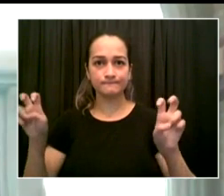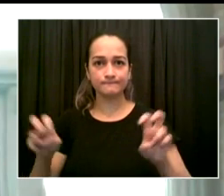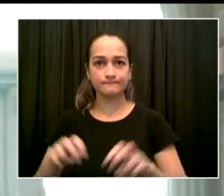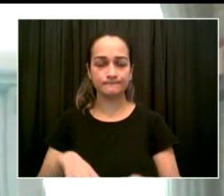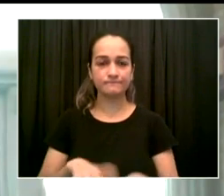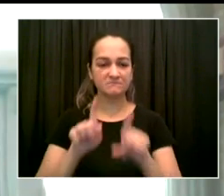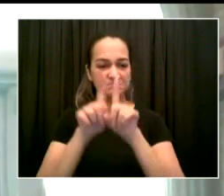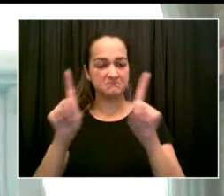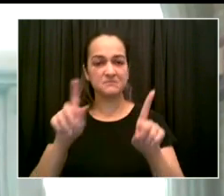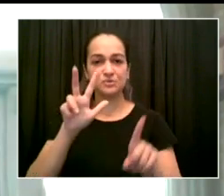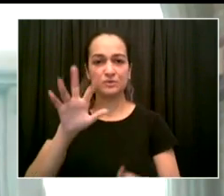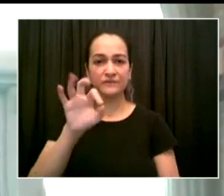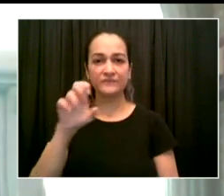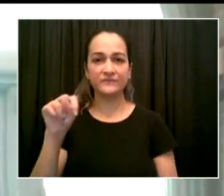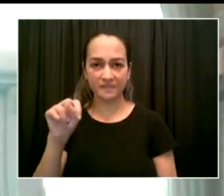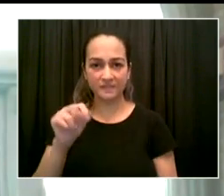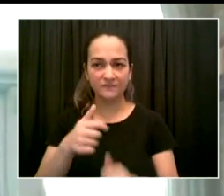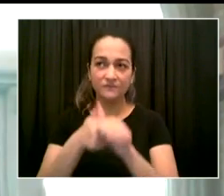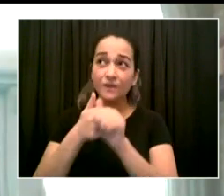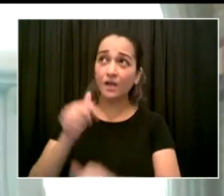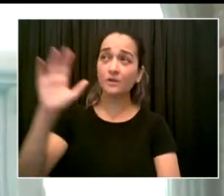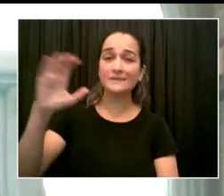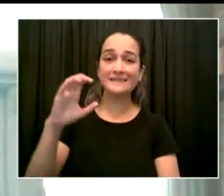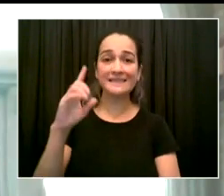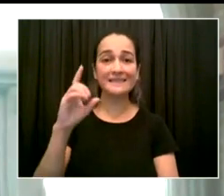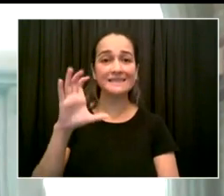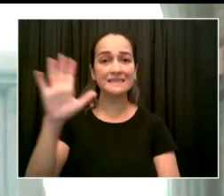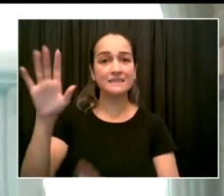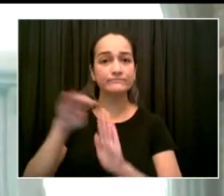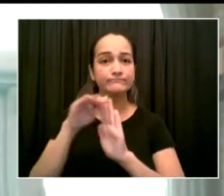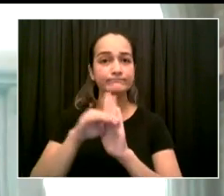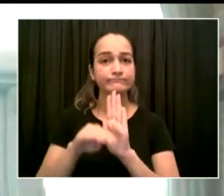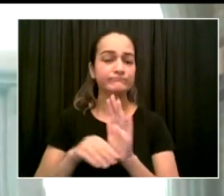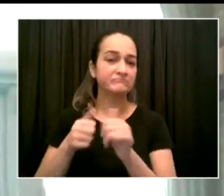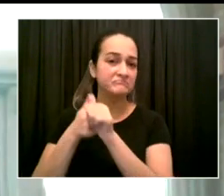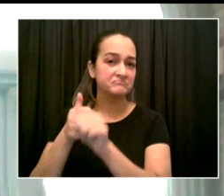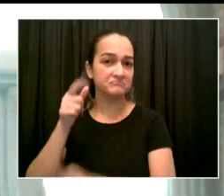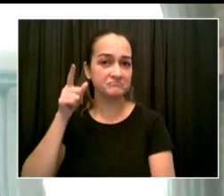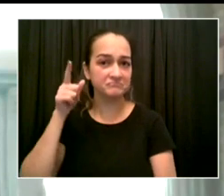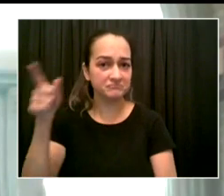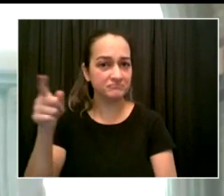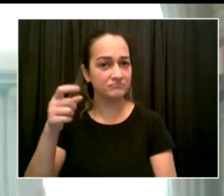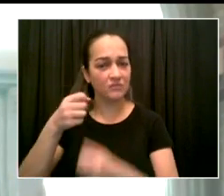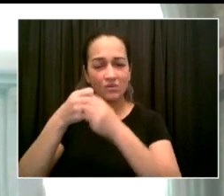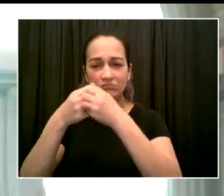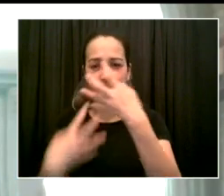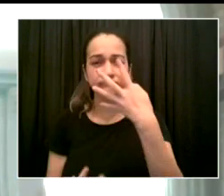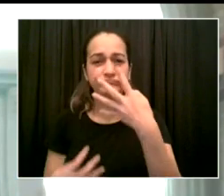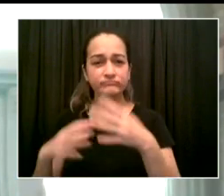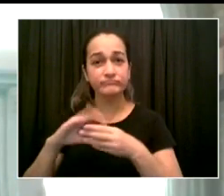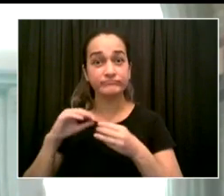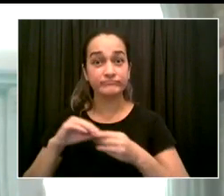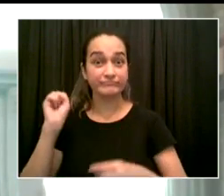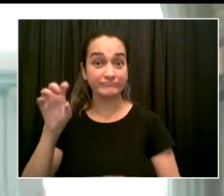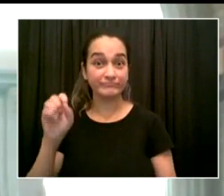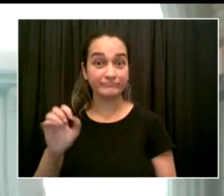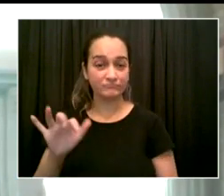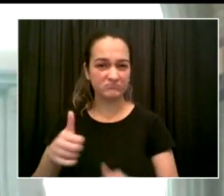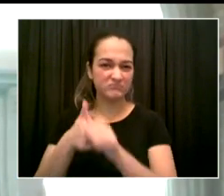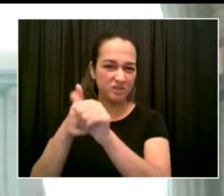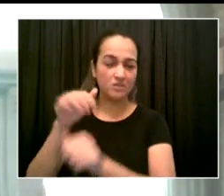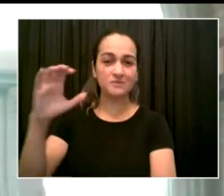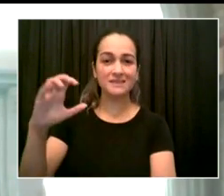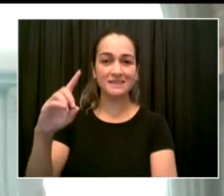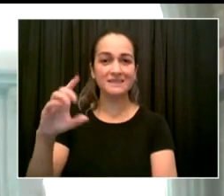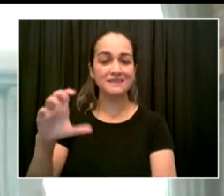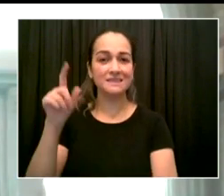maximized to the fullest extent possible. It is important to note physical distancing is one part of our multi